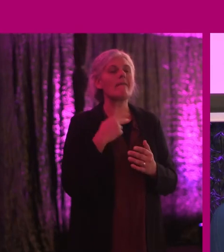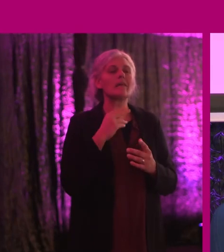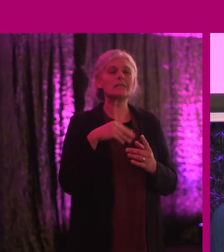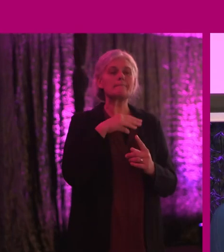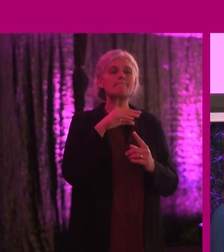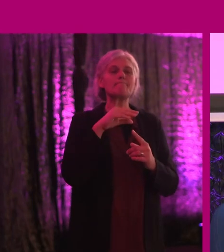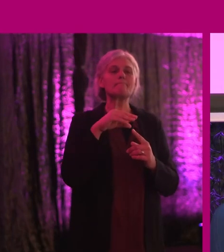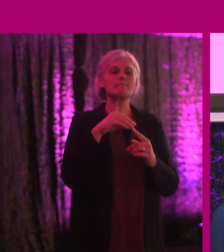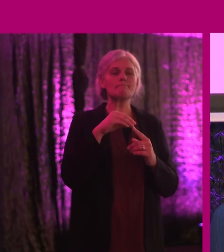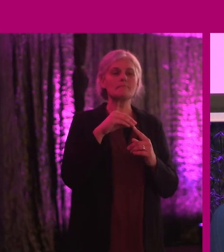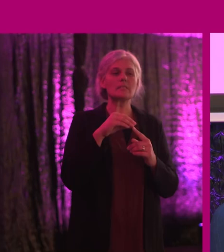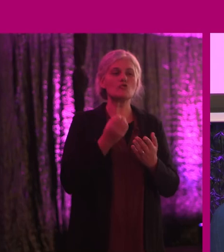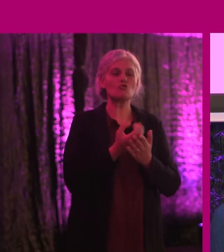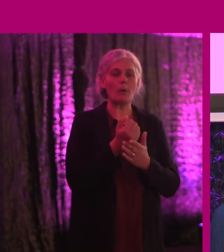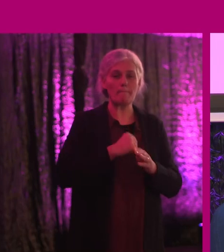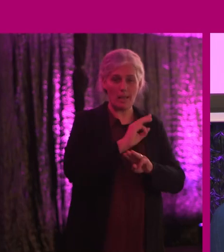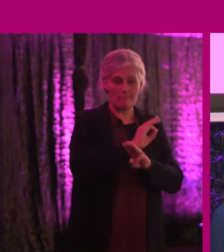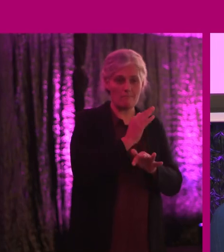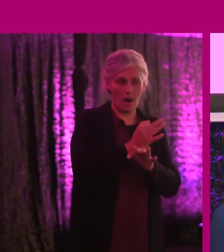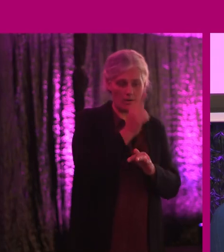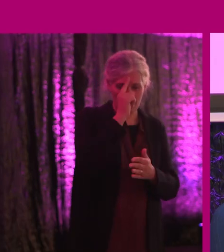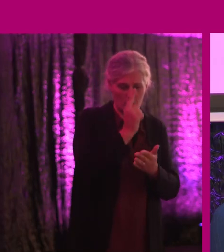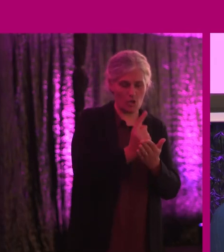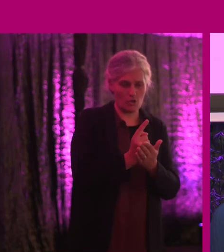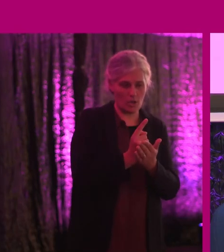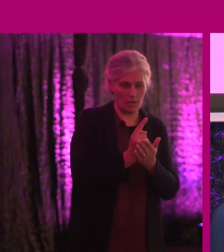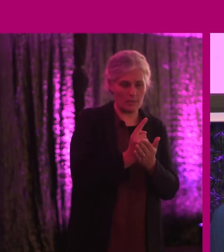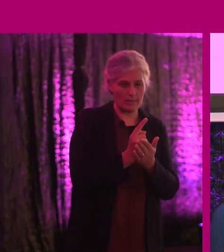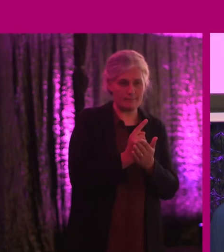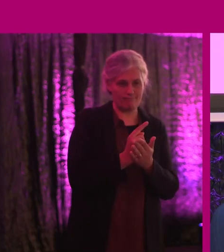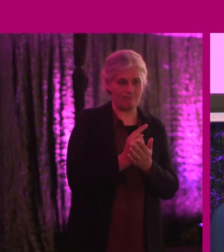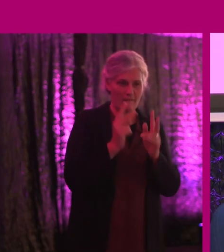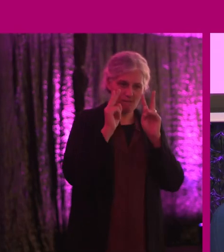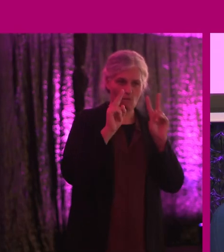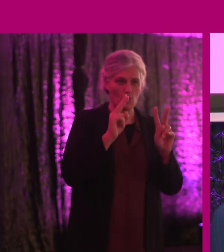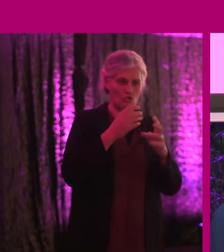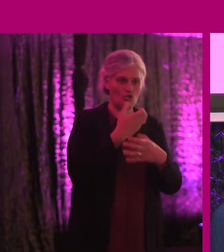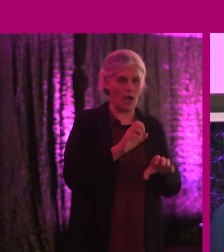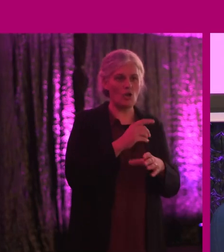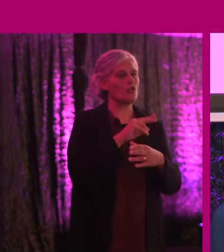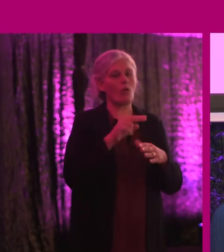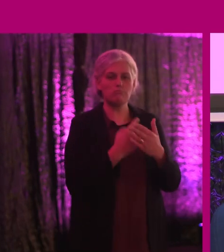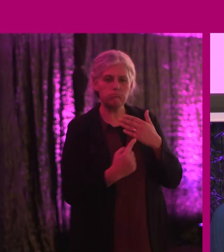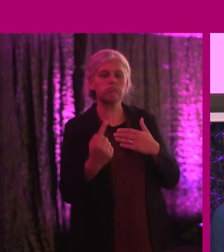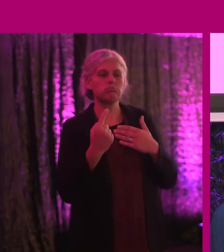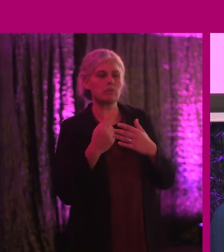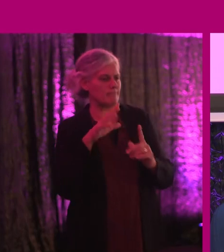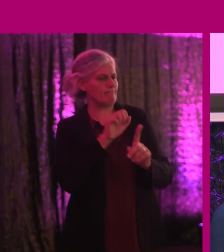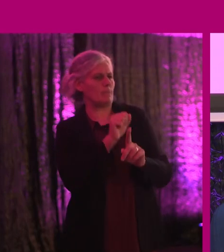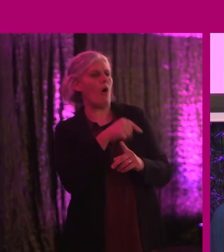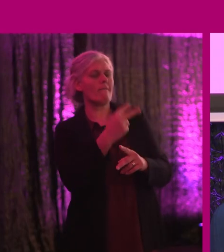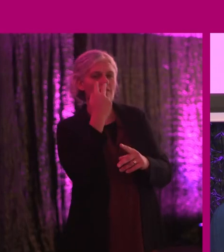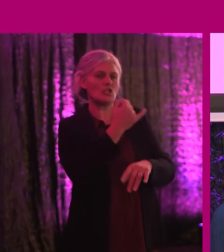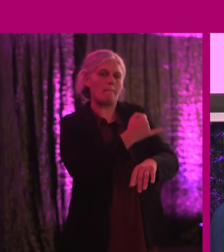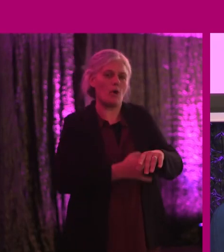because my parents decided to bring me up as a sighted child, not disclosing my vision impairment because I